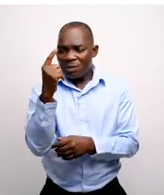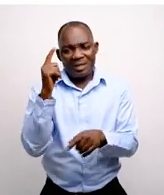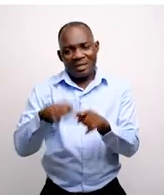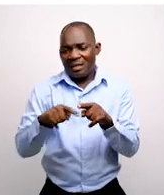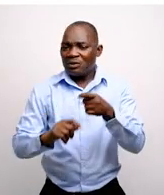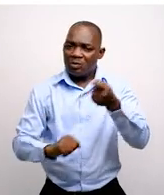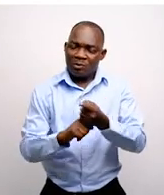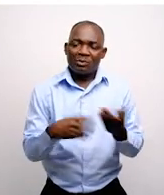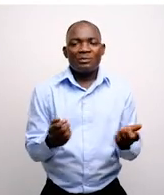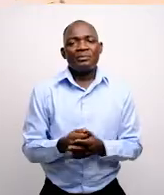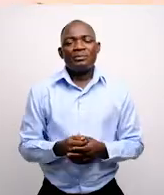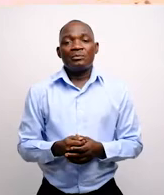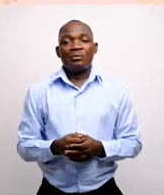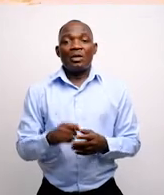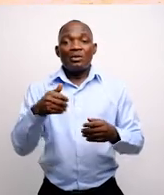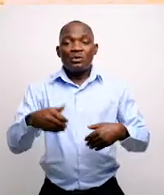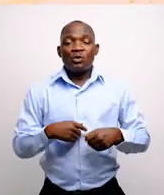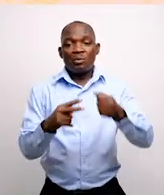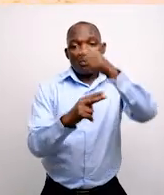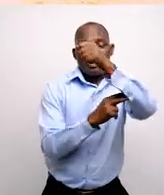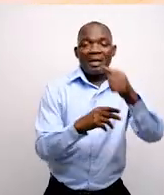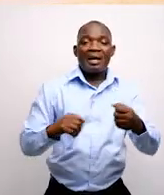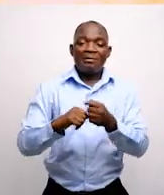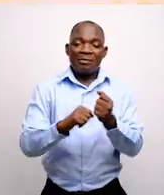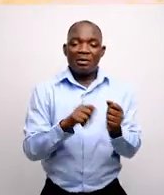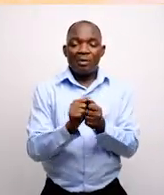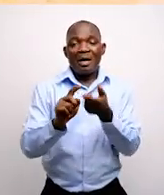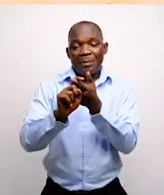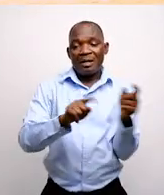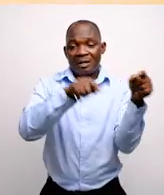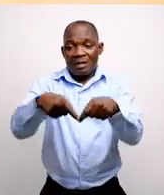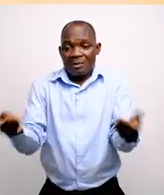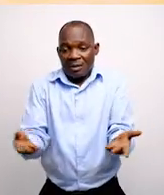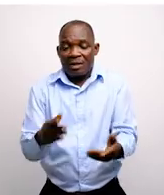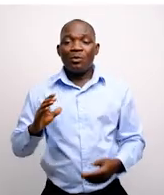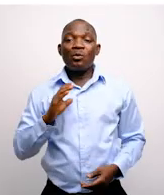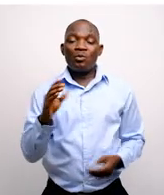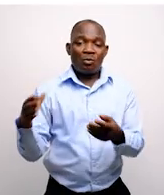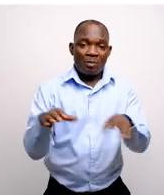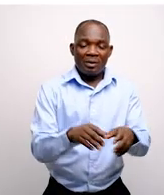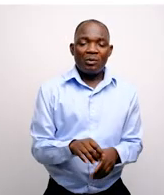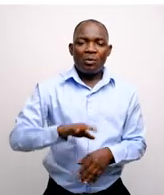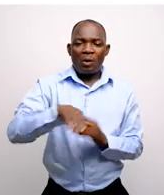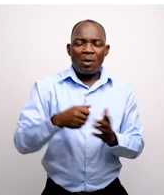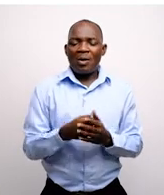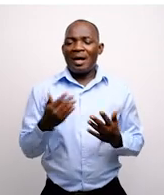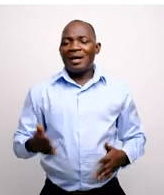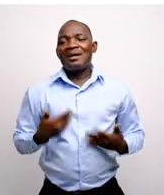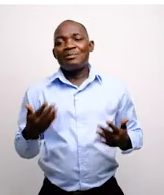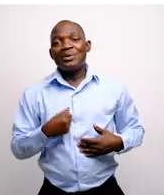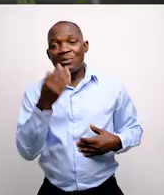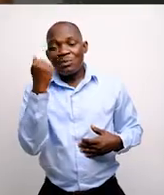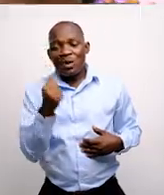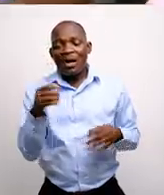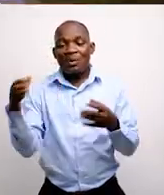government alone cannot do it all. When Youth Bridge Foundation and its partners came to our community, we were